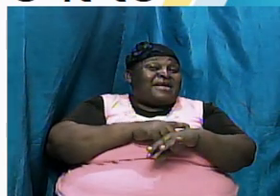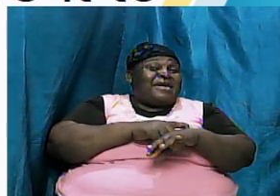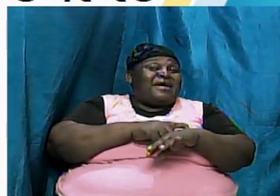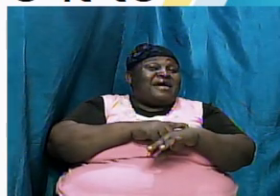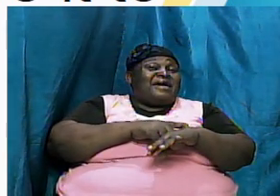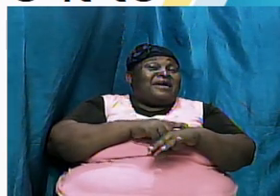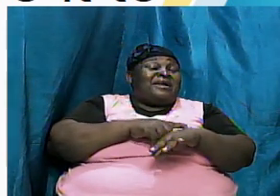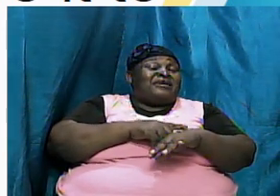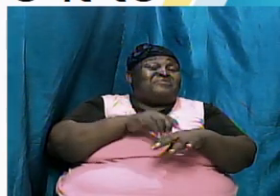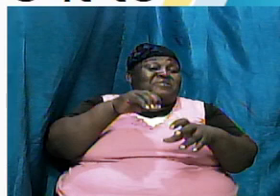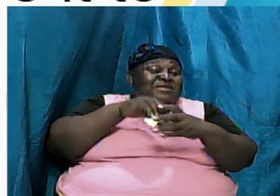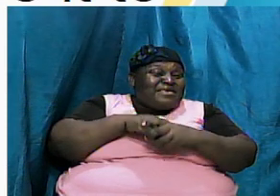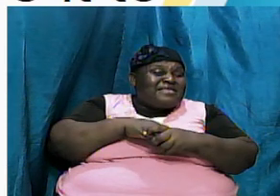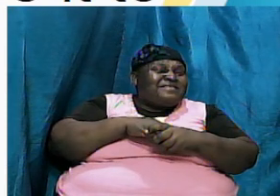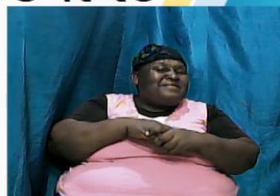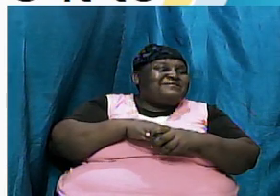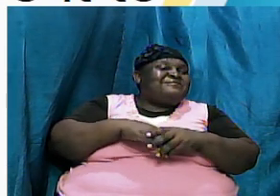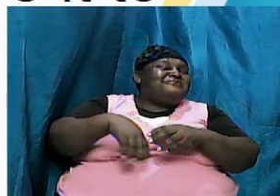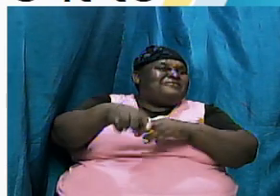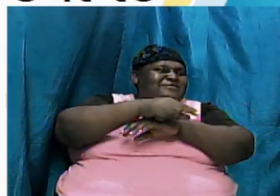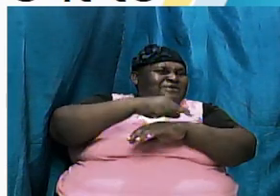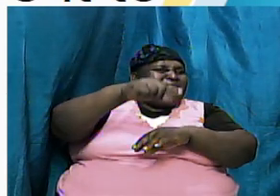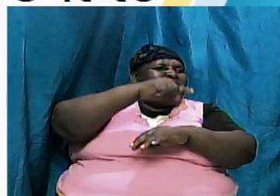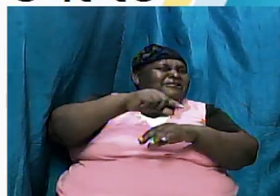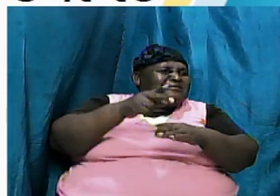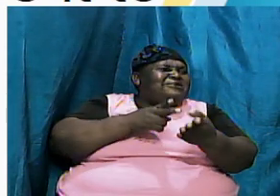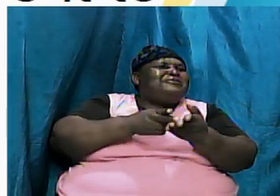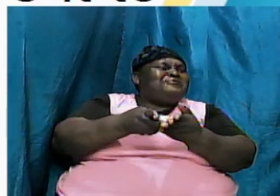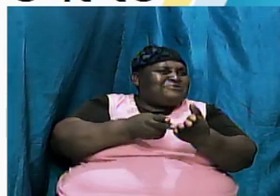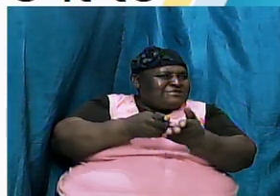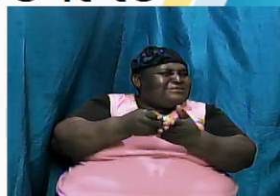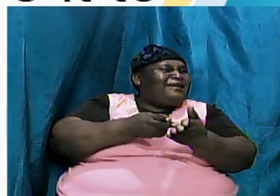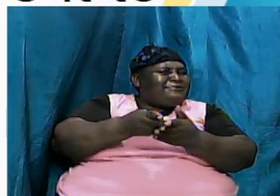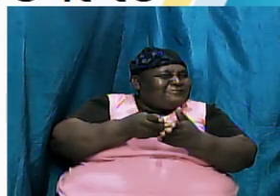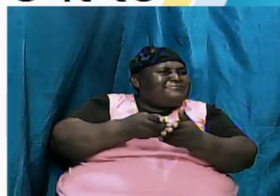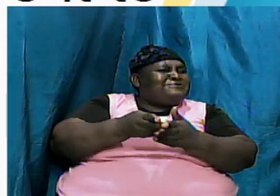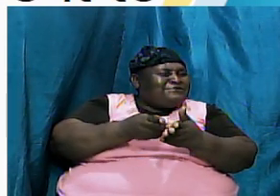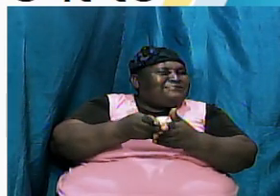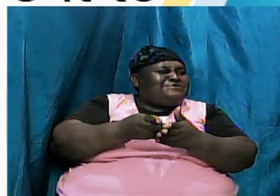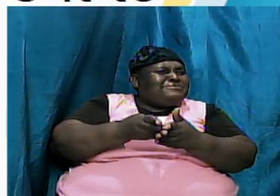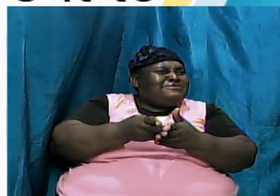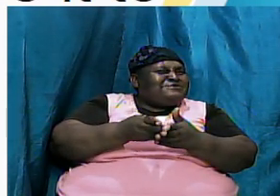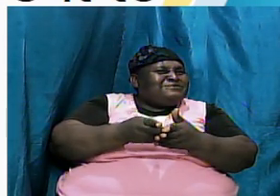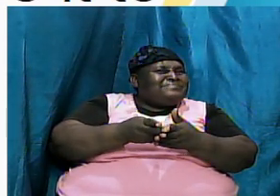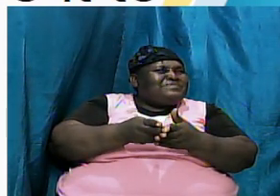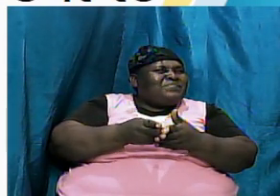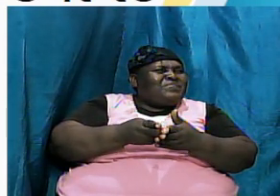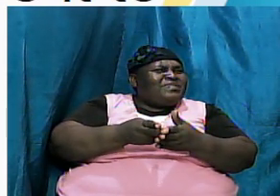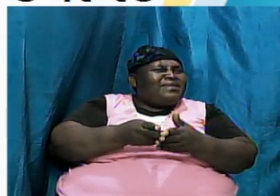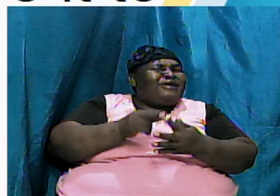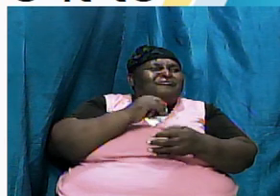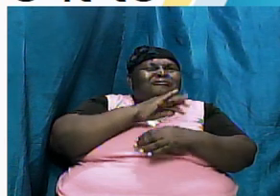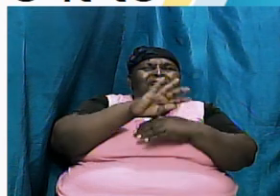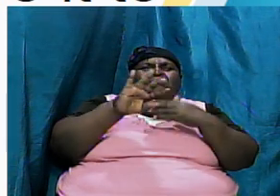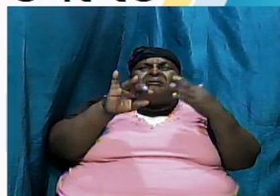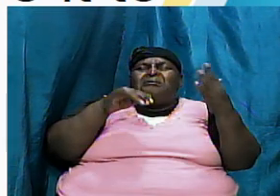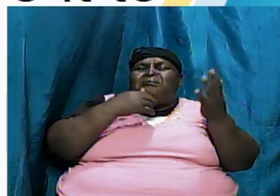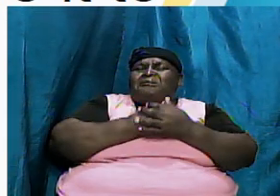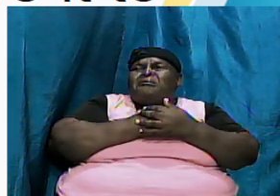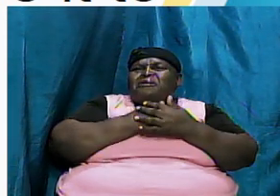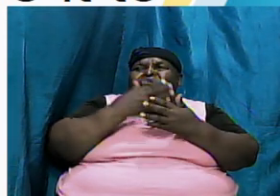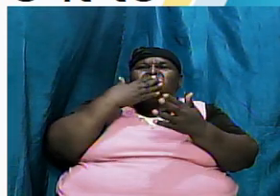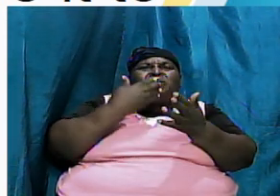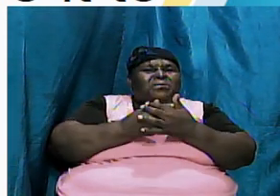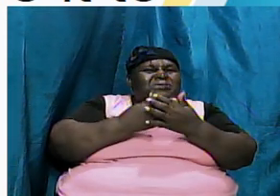the garden in innocence they were in the garden and all was well and